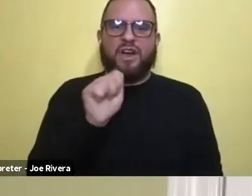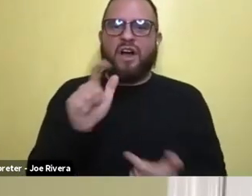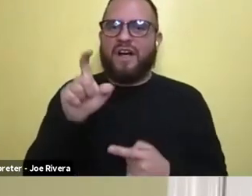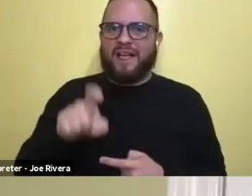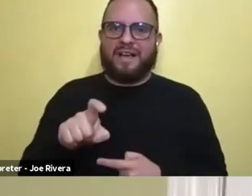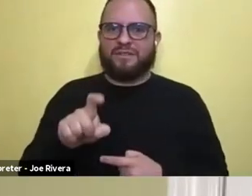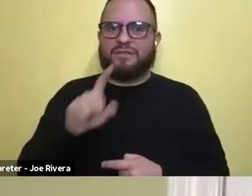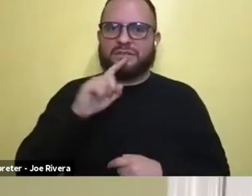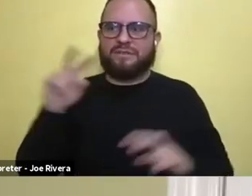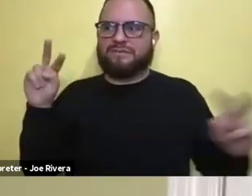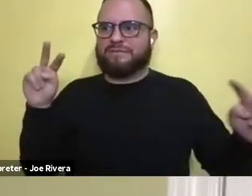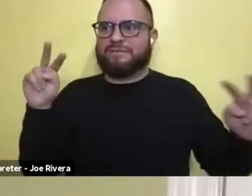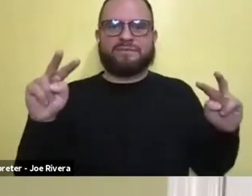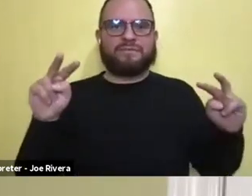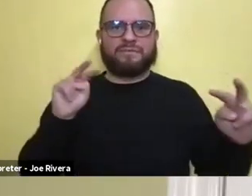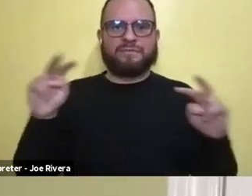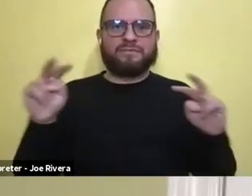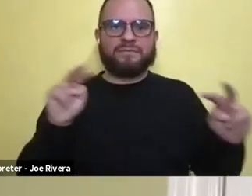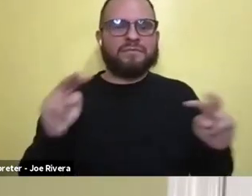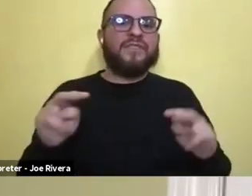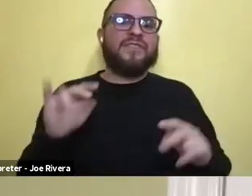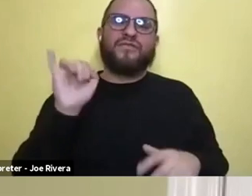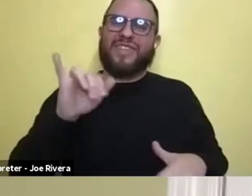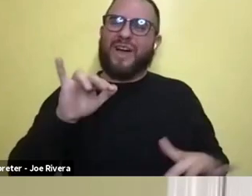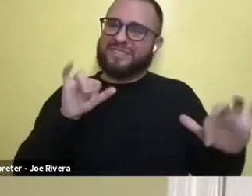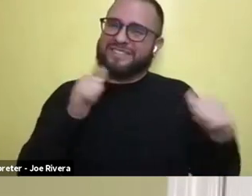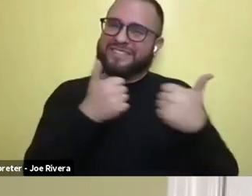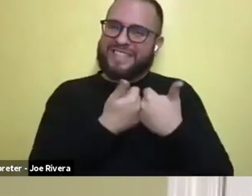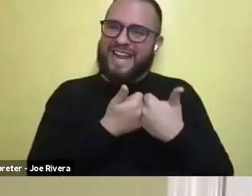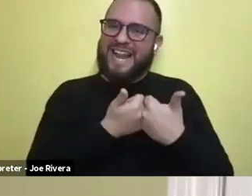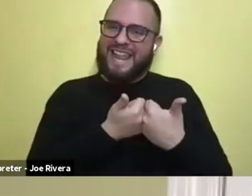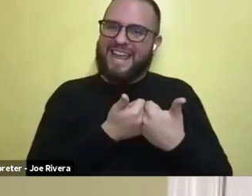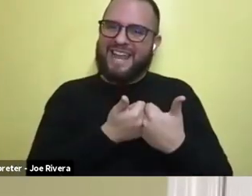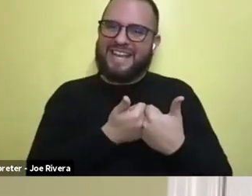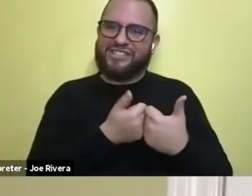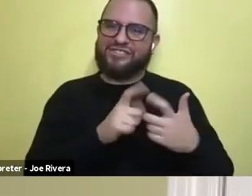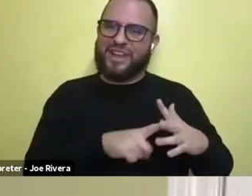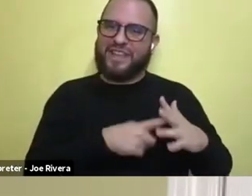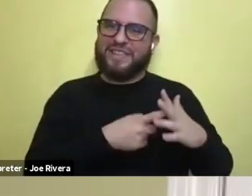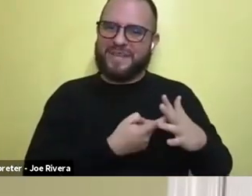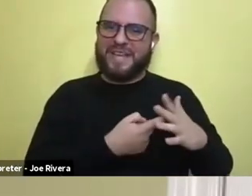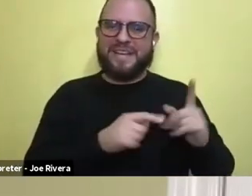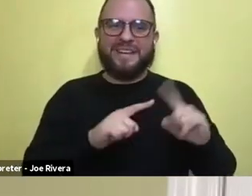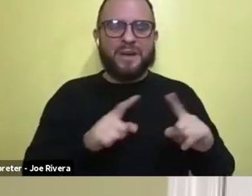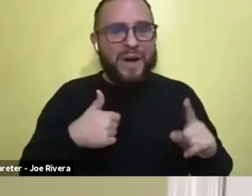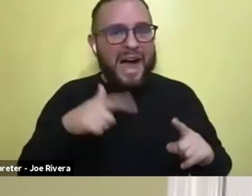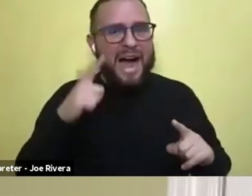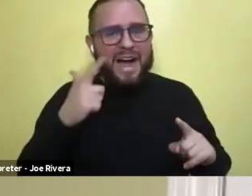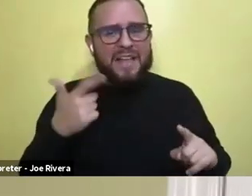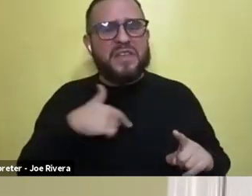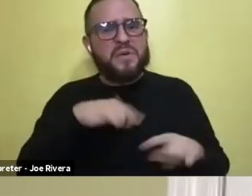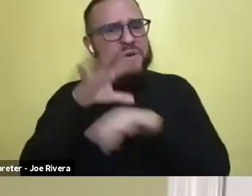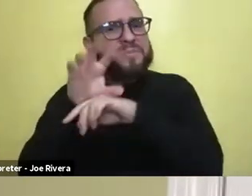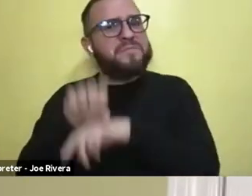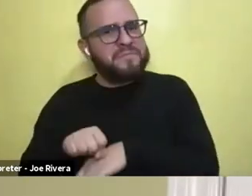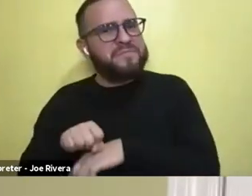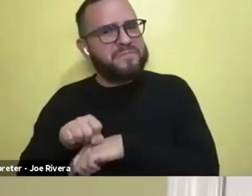one another. Um, and that was definitely a challenge, uh, in the beginning, but I mean, I think we got the hang of it.